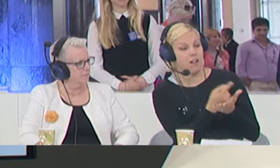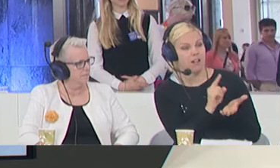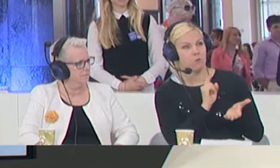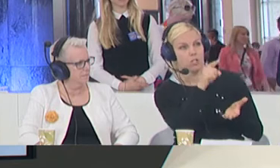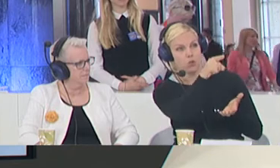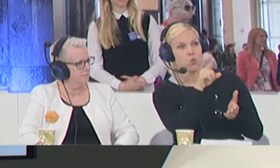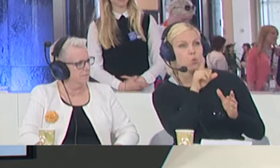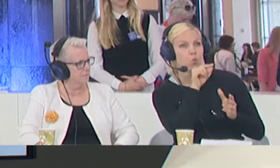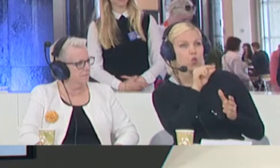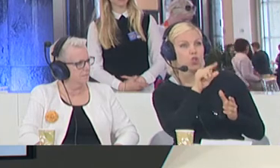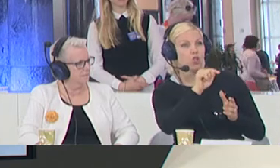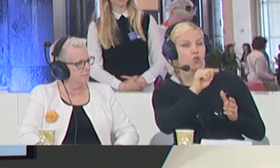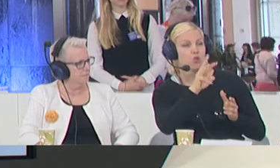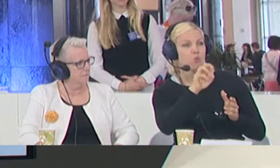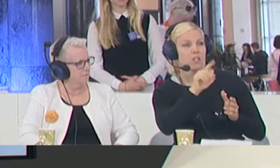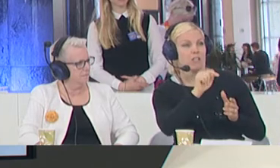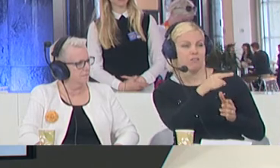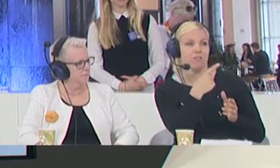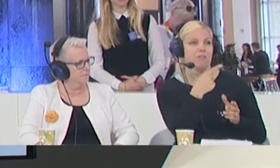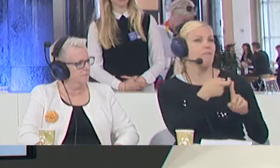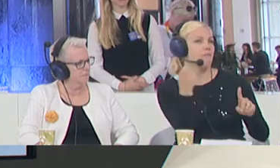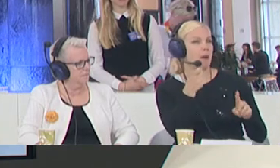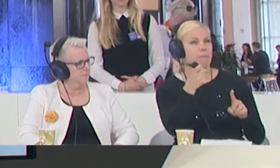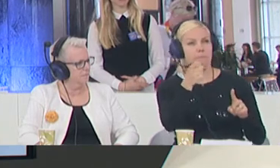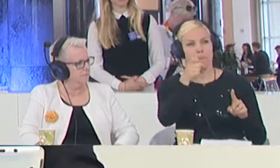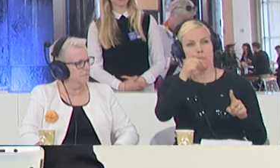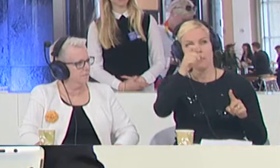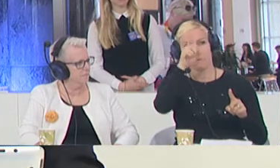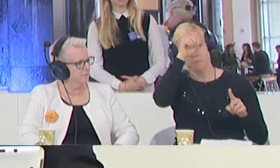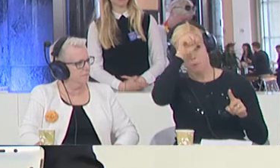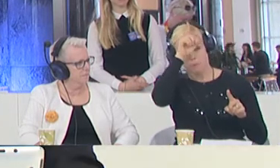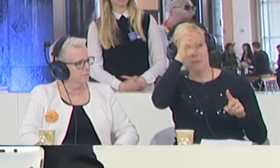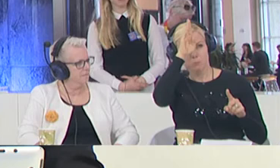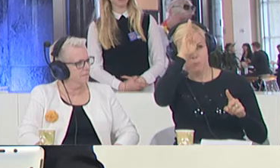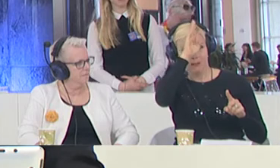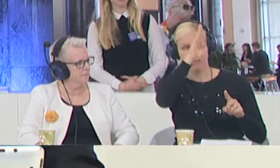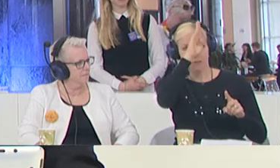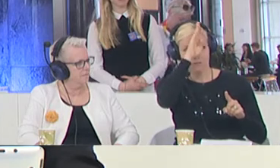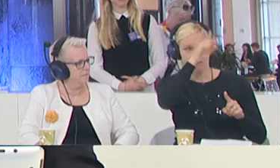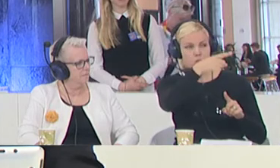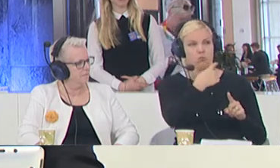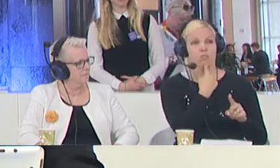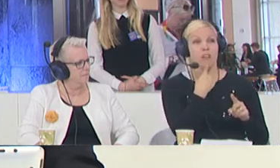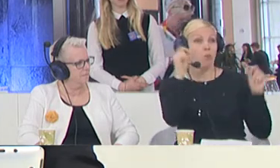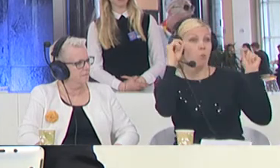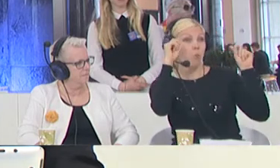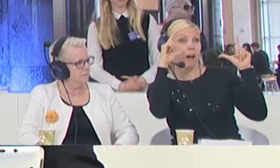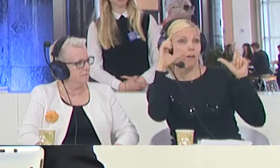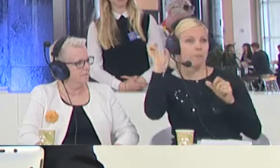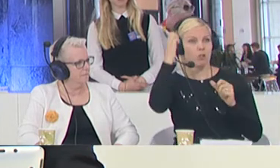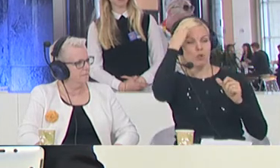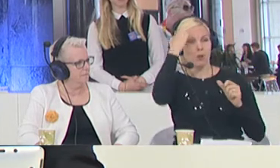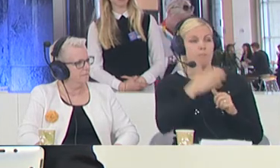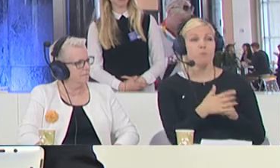Budapest, saying about wake up Europe, I think it was the hashtag. And you said that migration is not a security